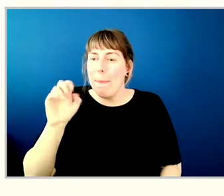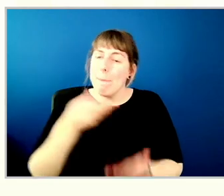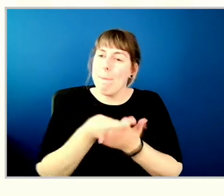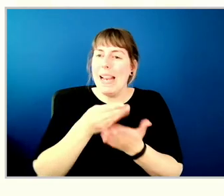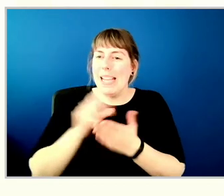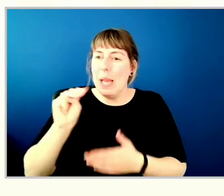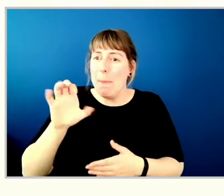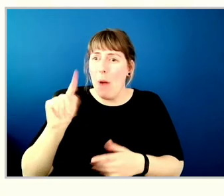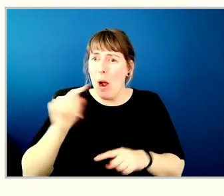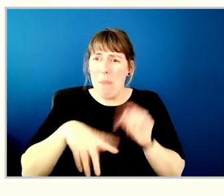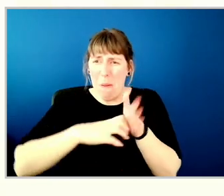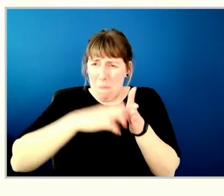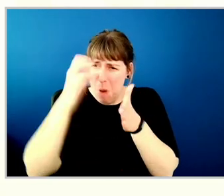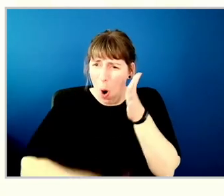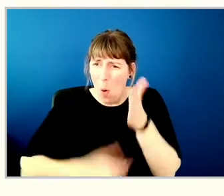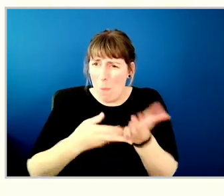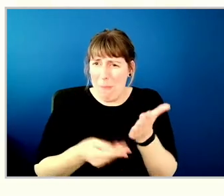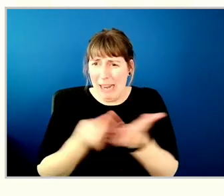service fees.